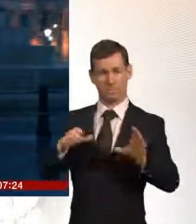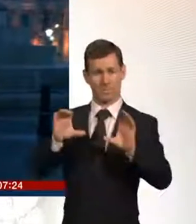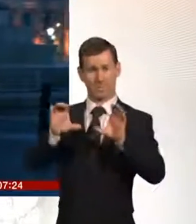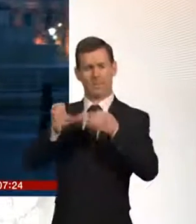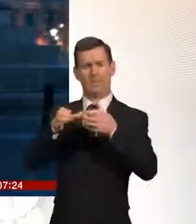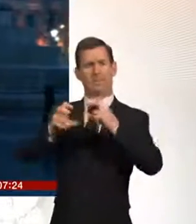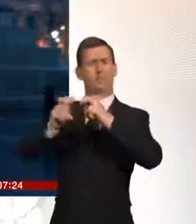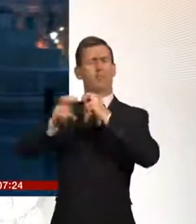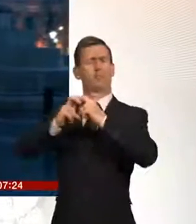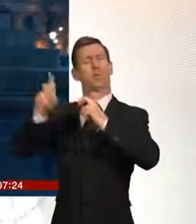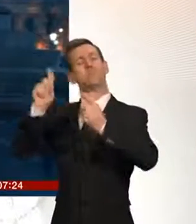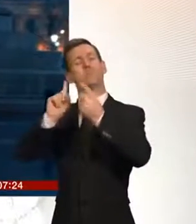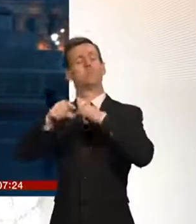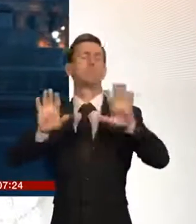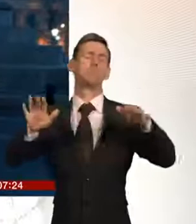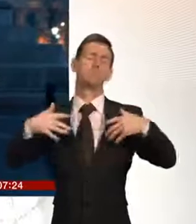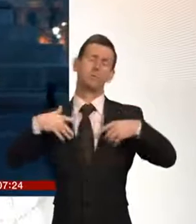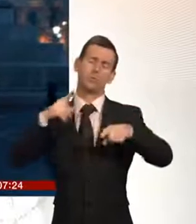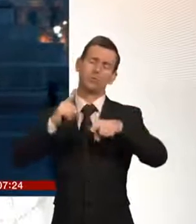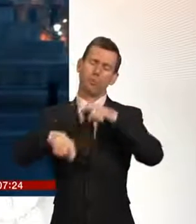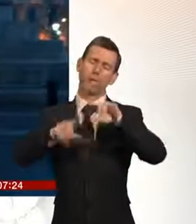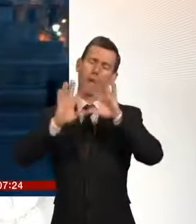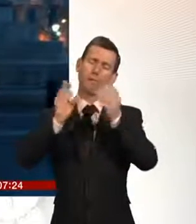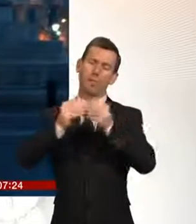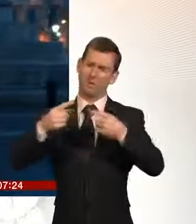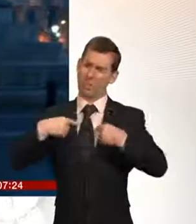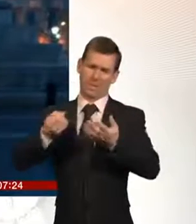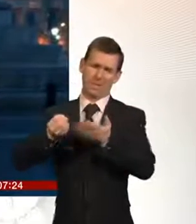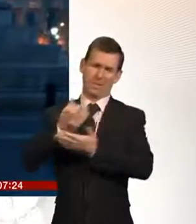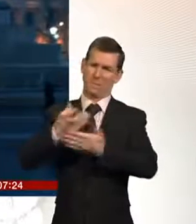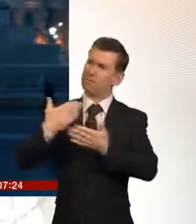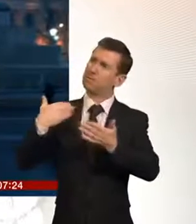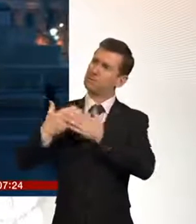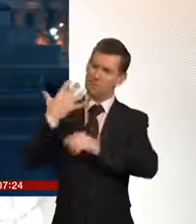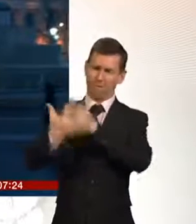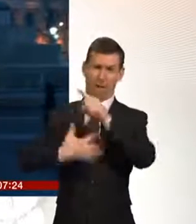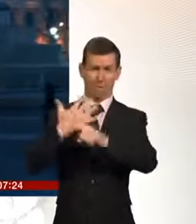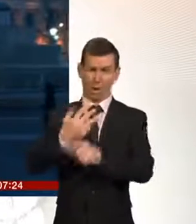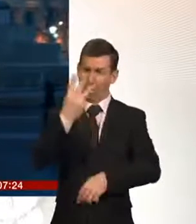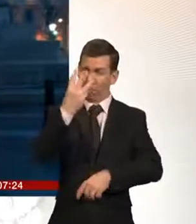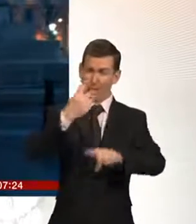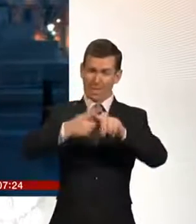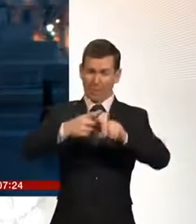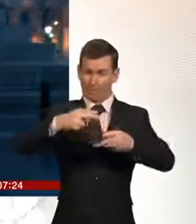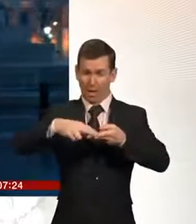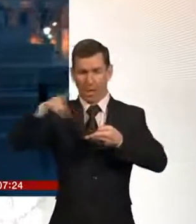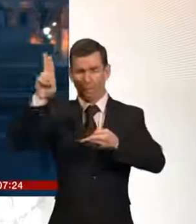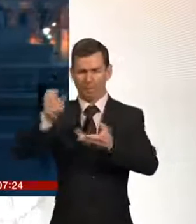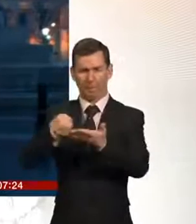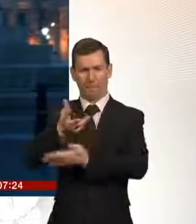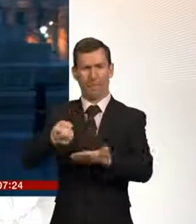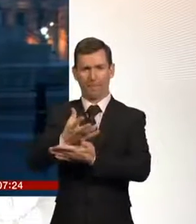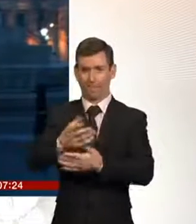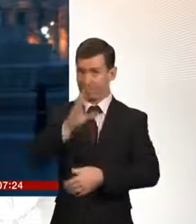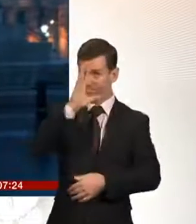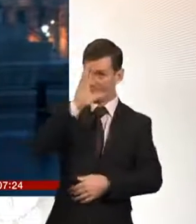can to try to invest in cycling it has in fact tripled spending in the past five years alone I must add that this protest that's taking